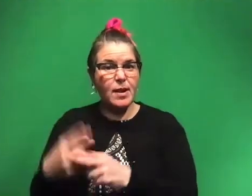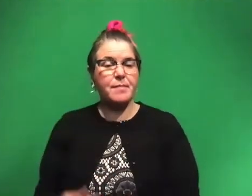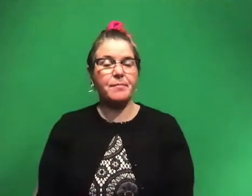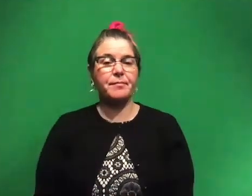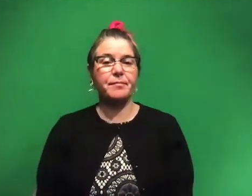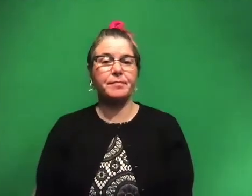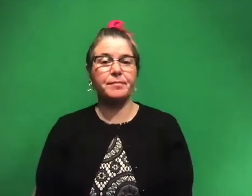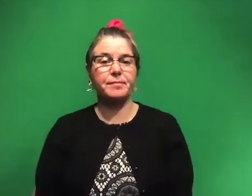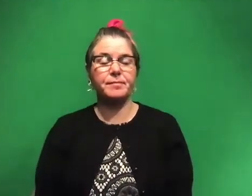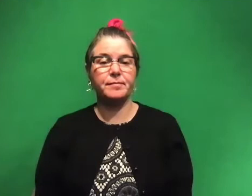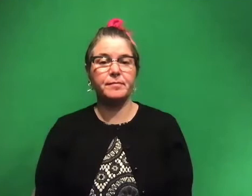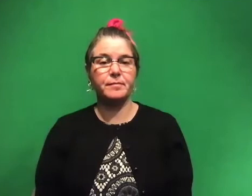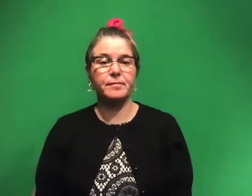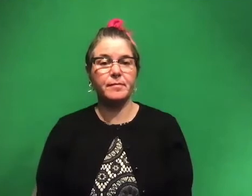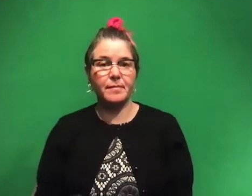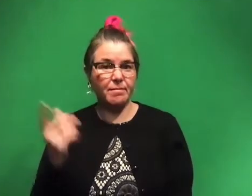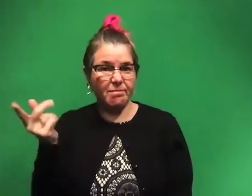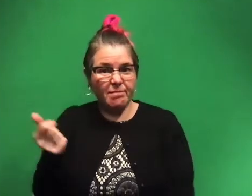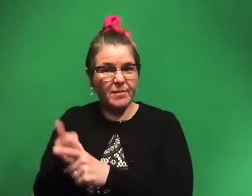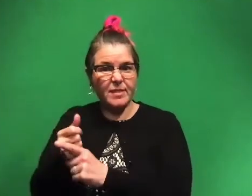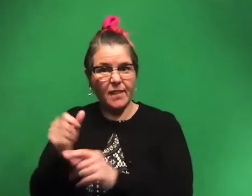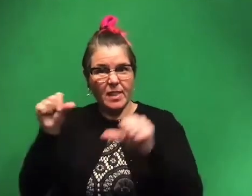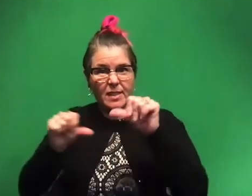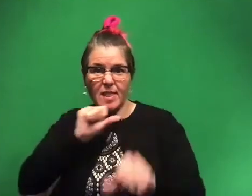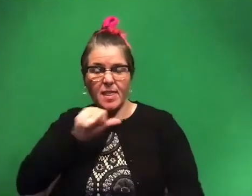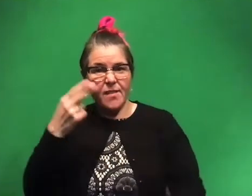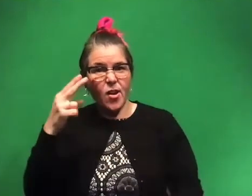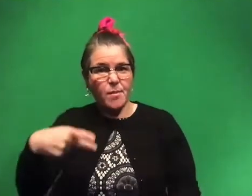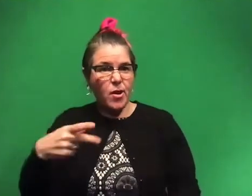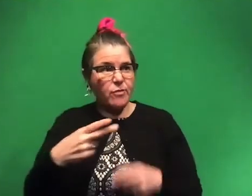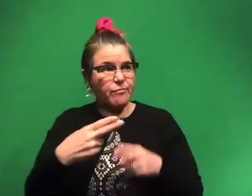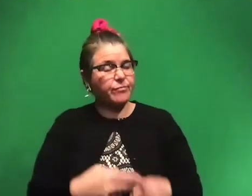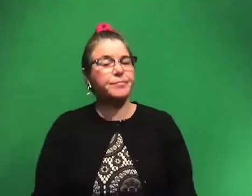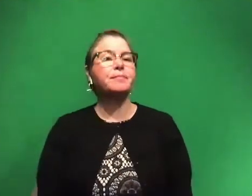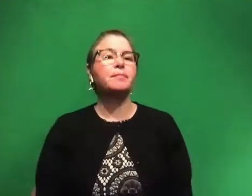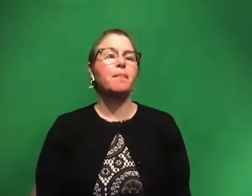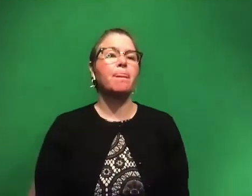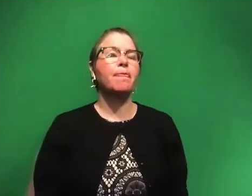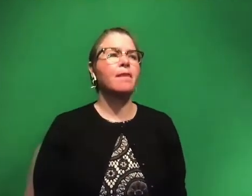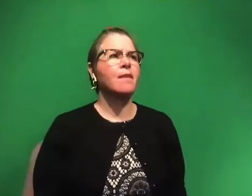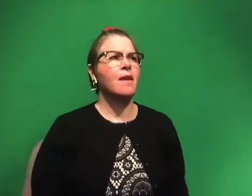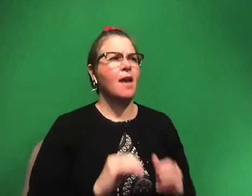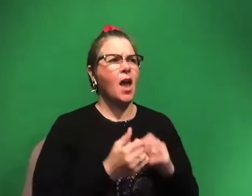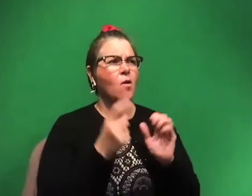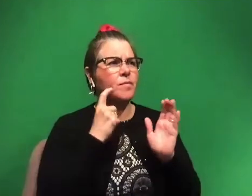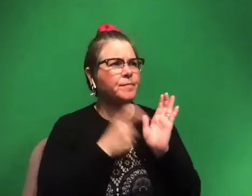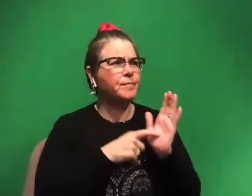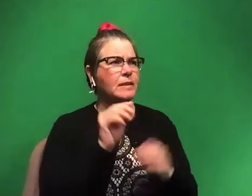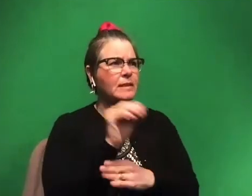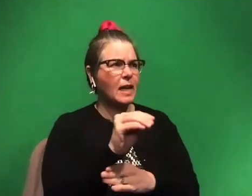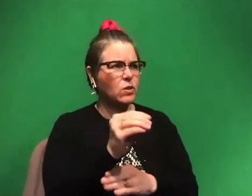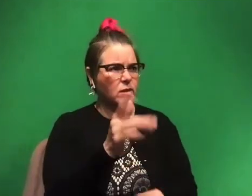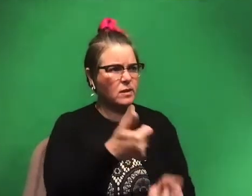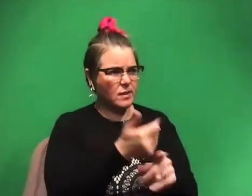by a paleontologist and he loves Harry Potter. Sounds good. Um, how can you tell if a dinosaur was sick?